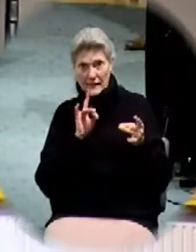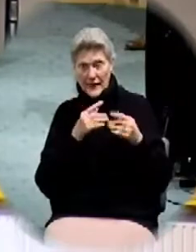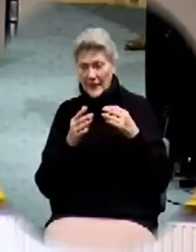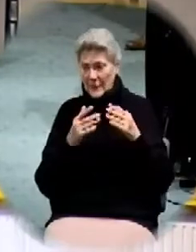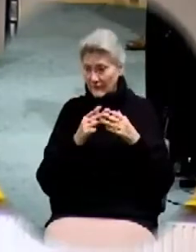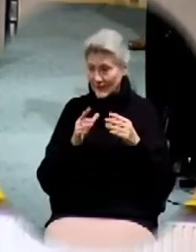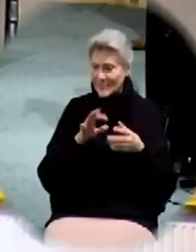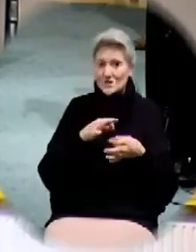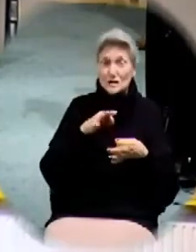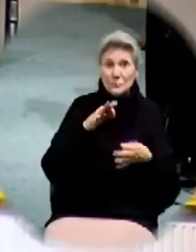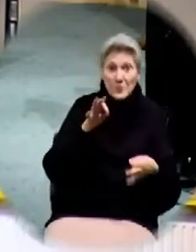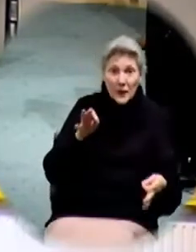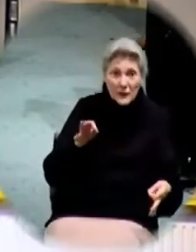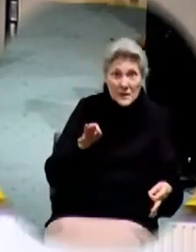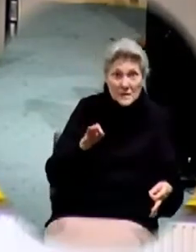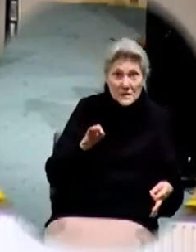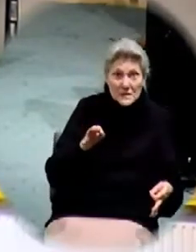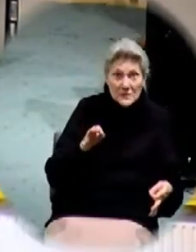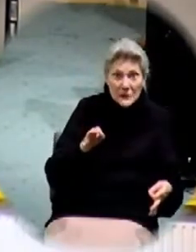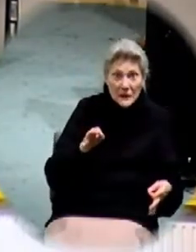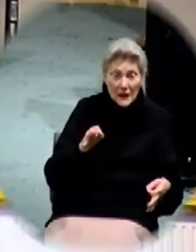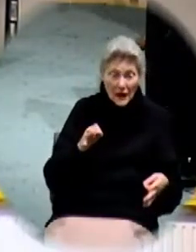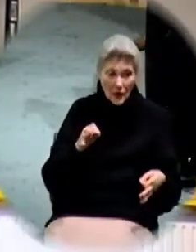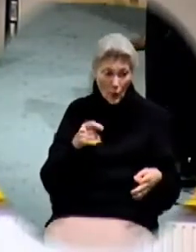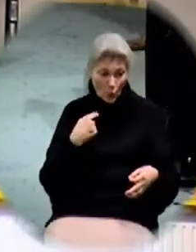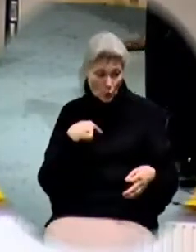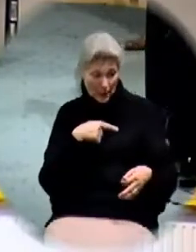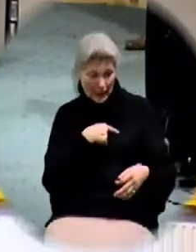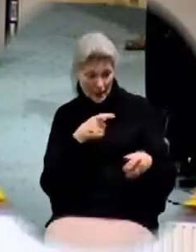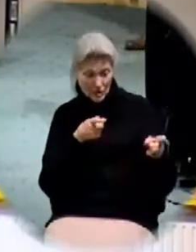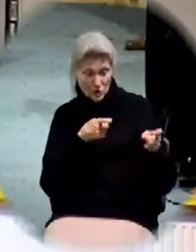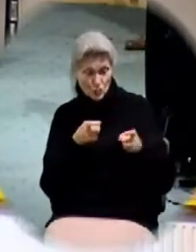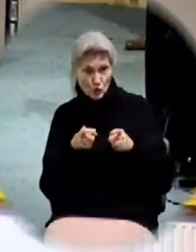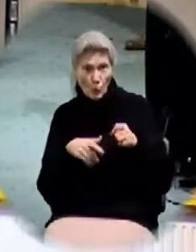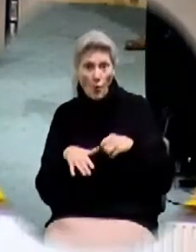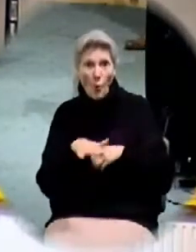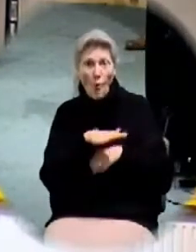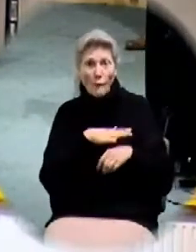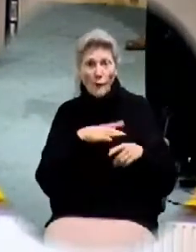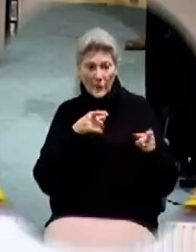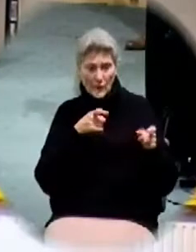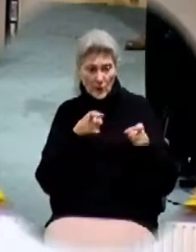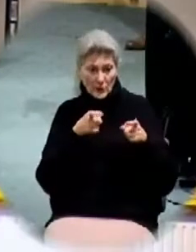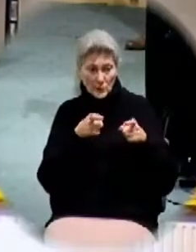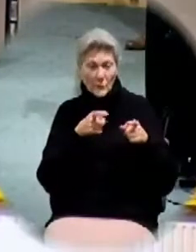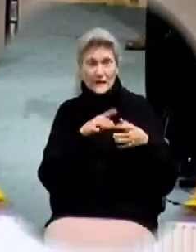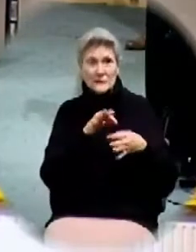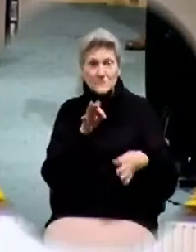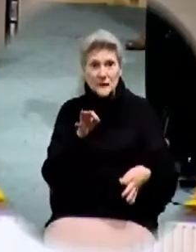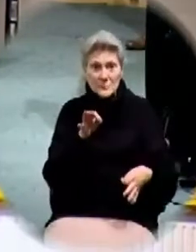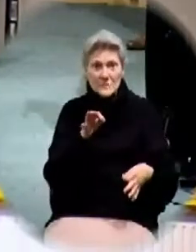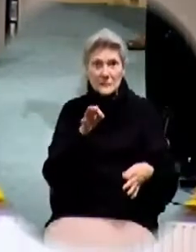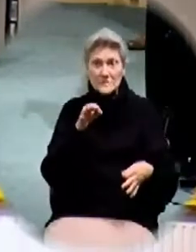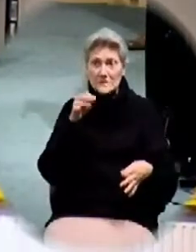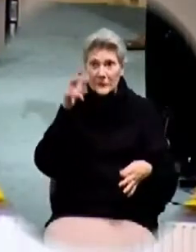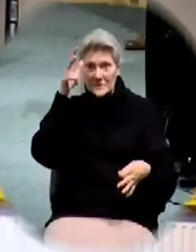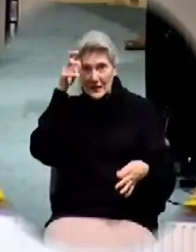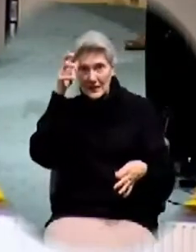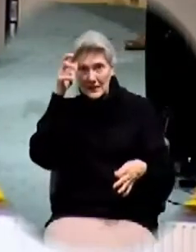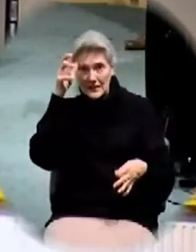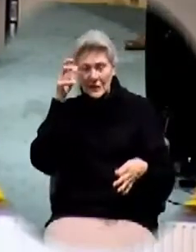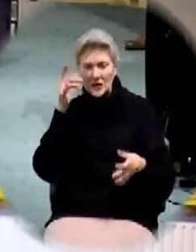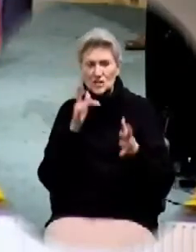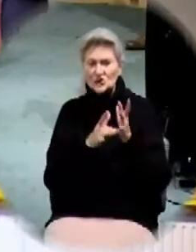the spirits had they had dominion over them Jesus said I saw Satan like